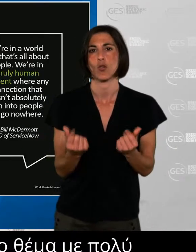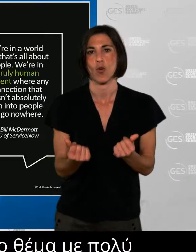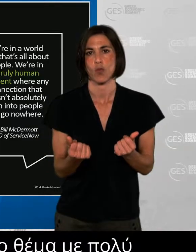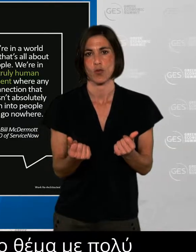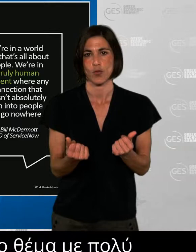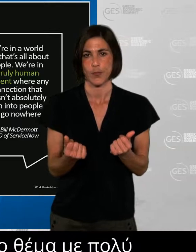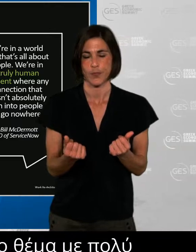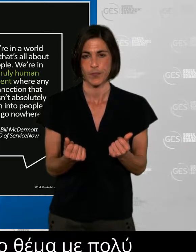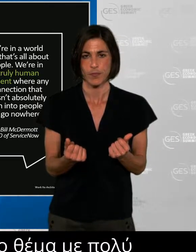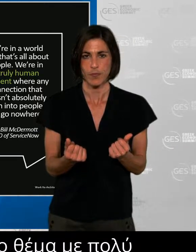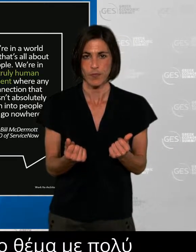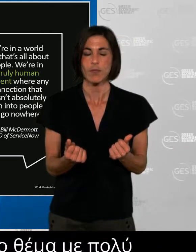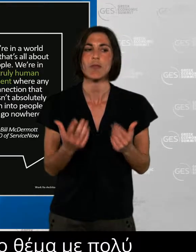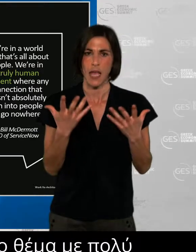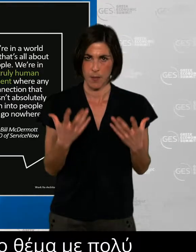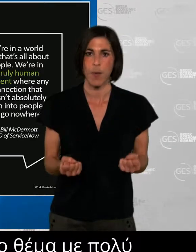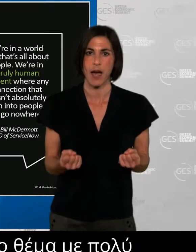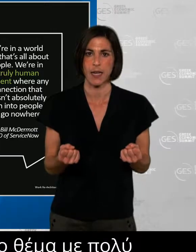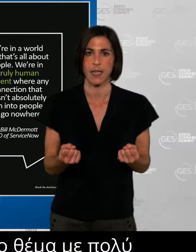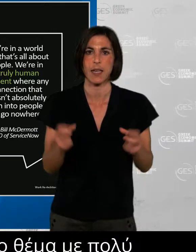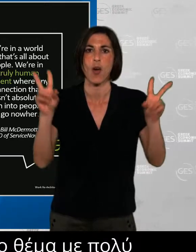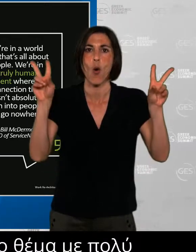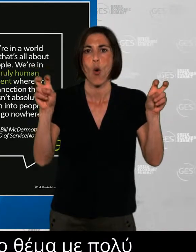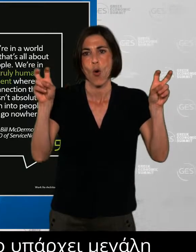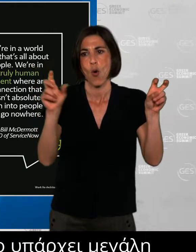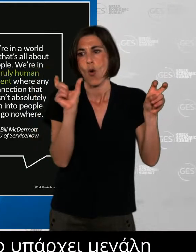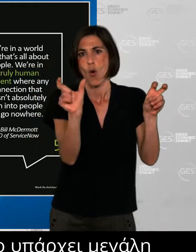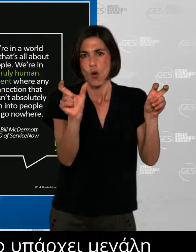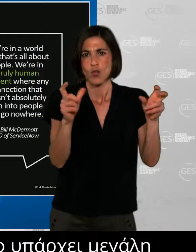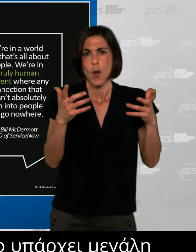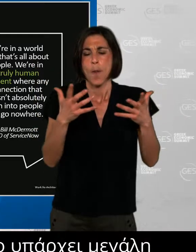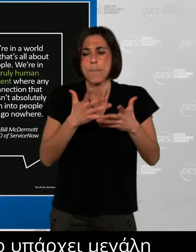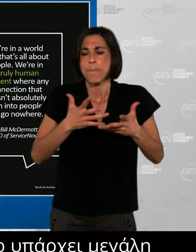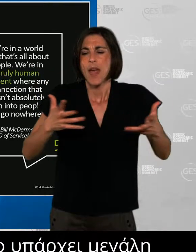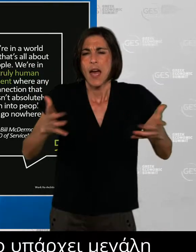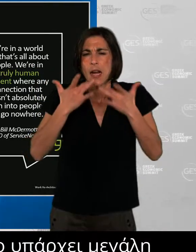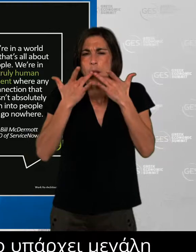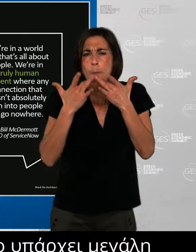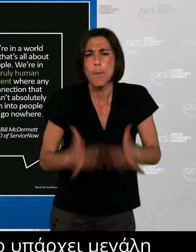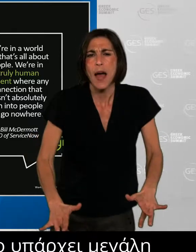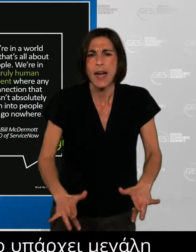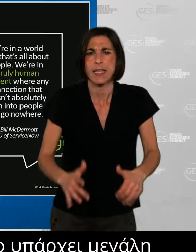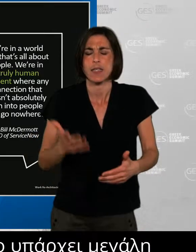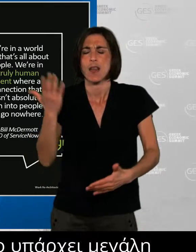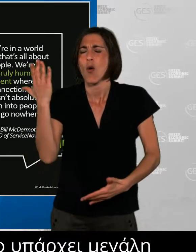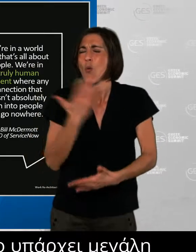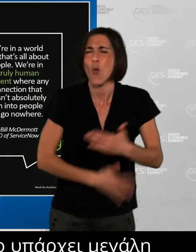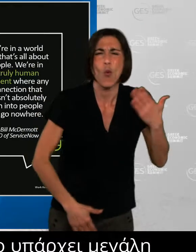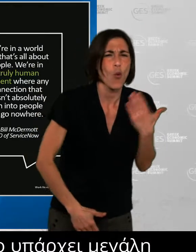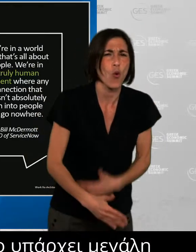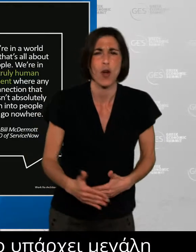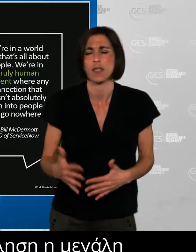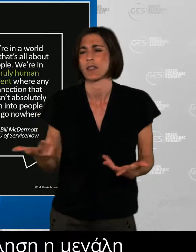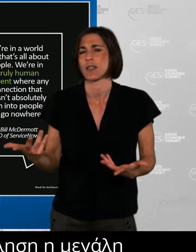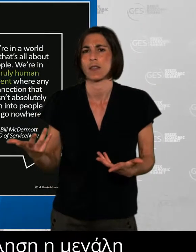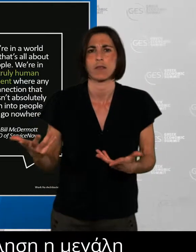the great exhaustion, the great reshuffle. And you can see here Jane Frazier from Citibank talking about how this is